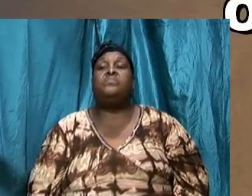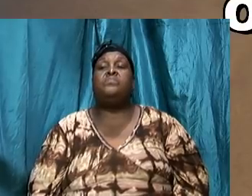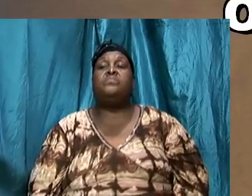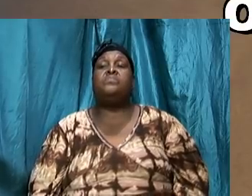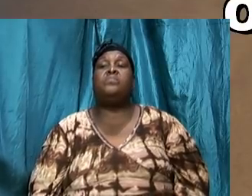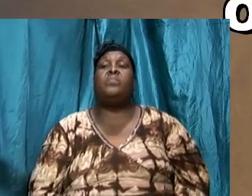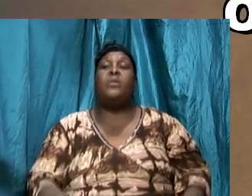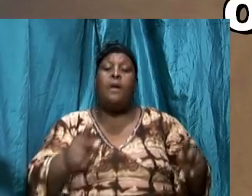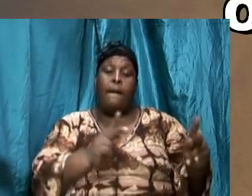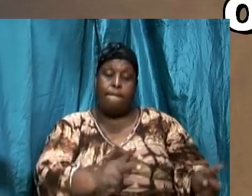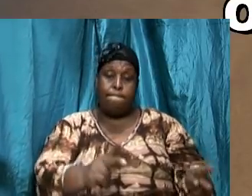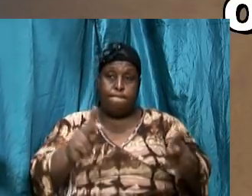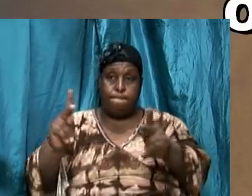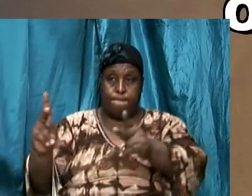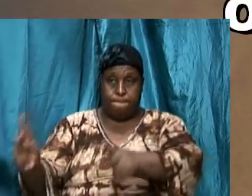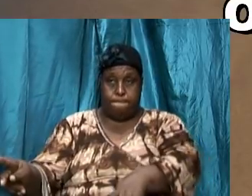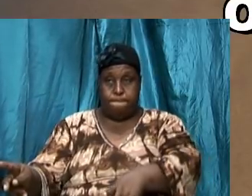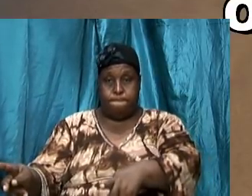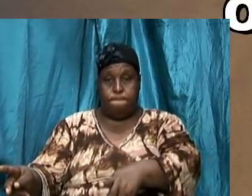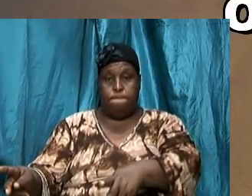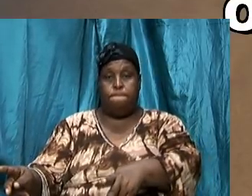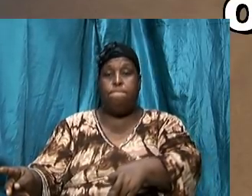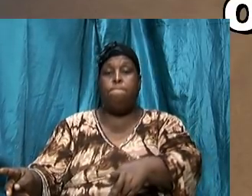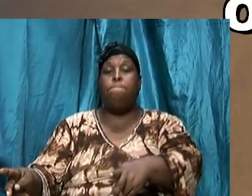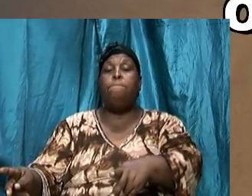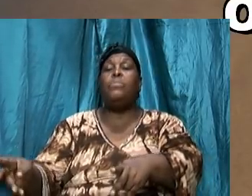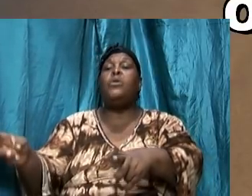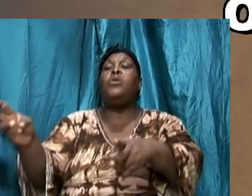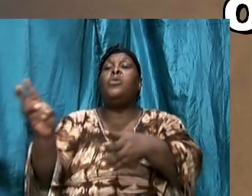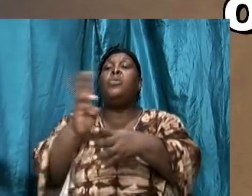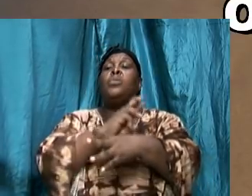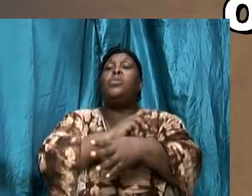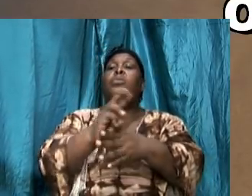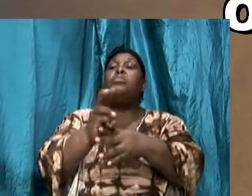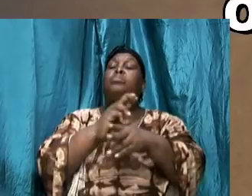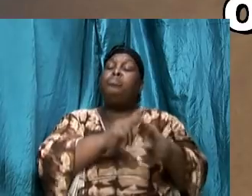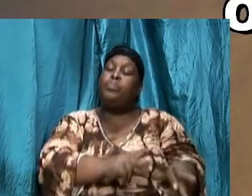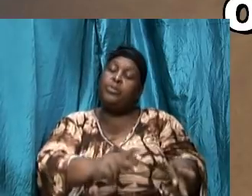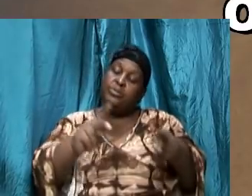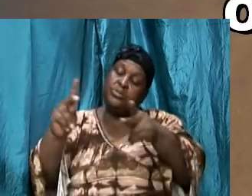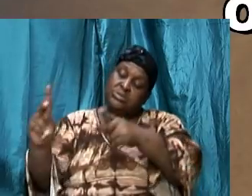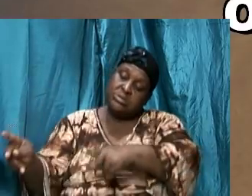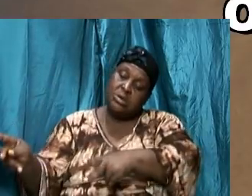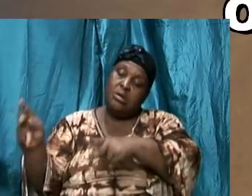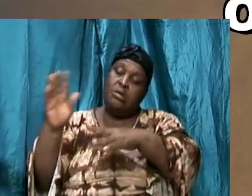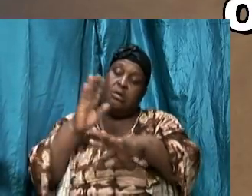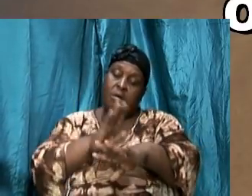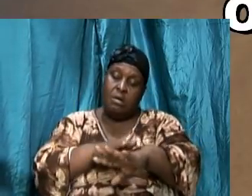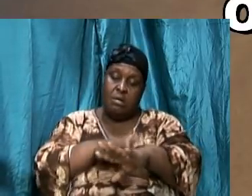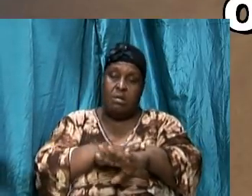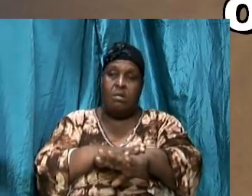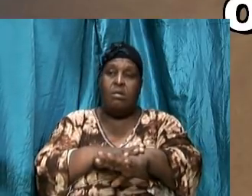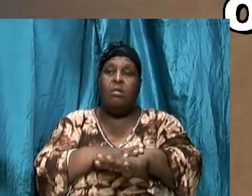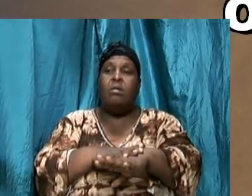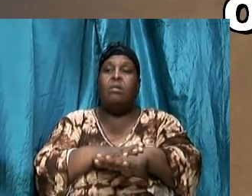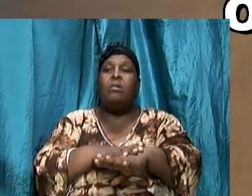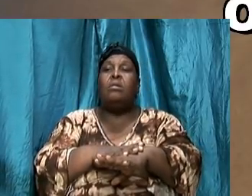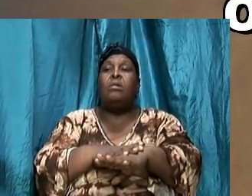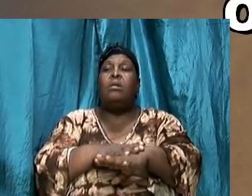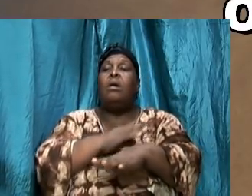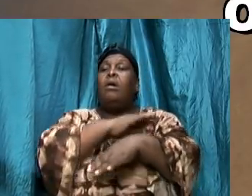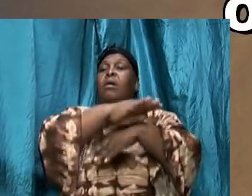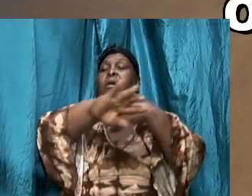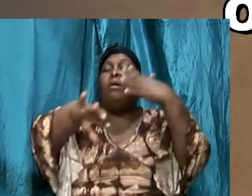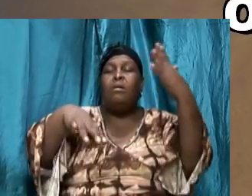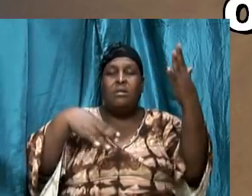Put on, and Paul was speaking to the church over there at Ephesus and